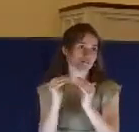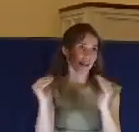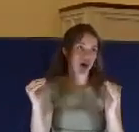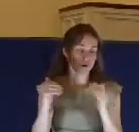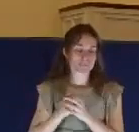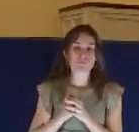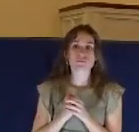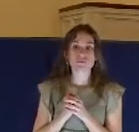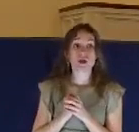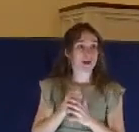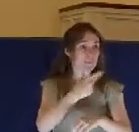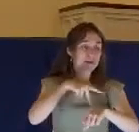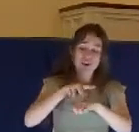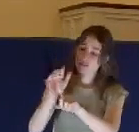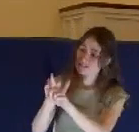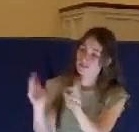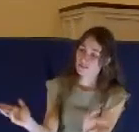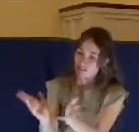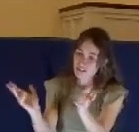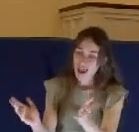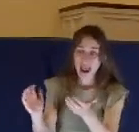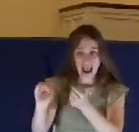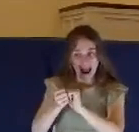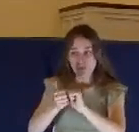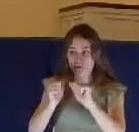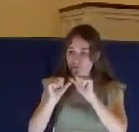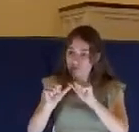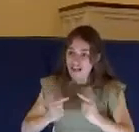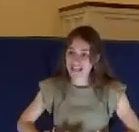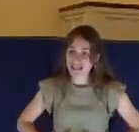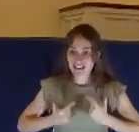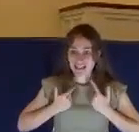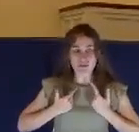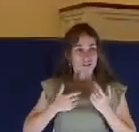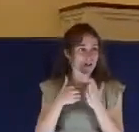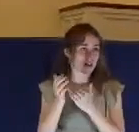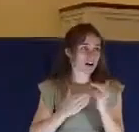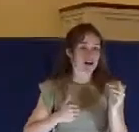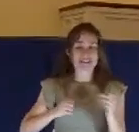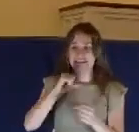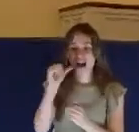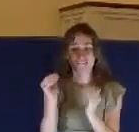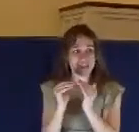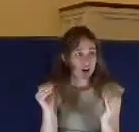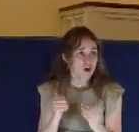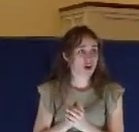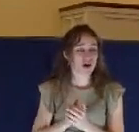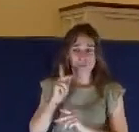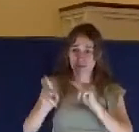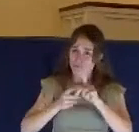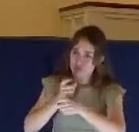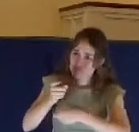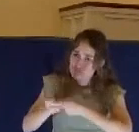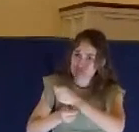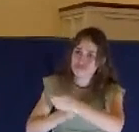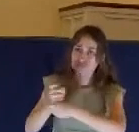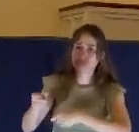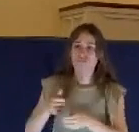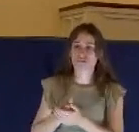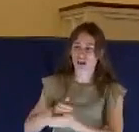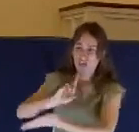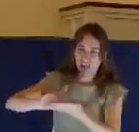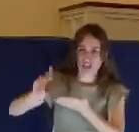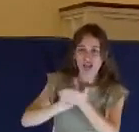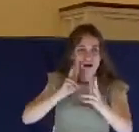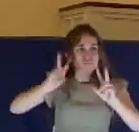of how to live in the face of injustice, in the face of unjust suffering. And he